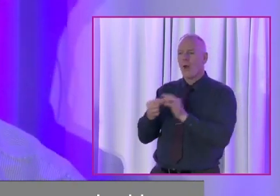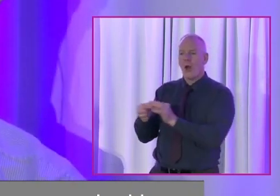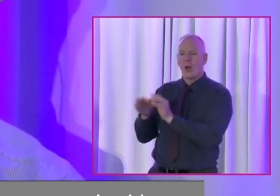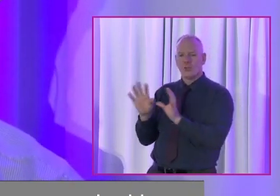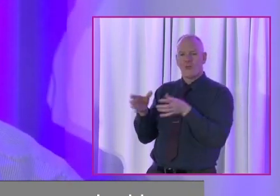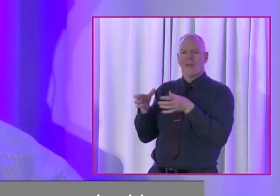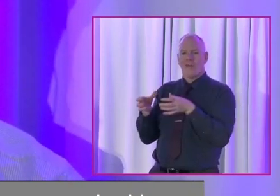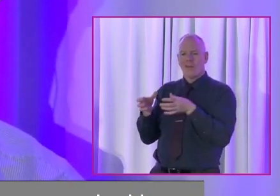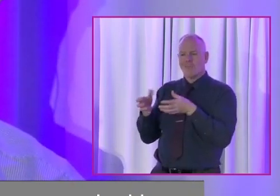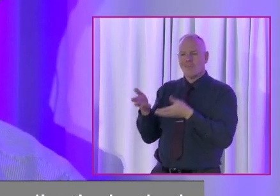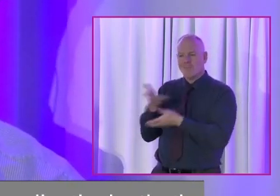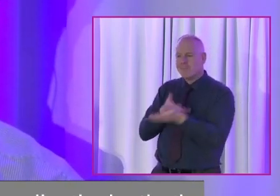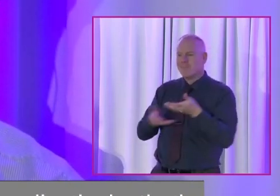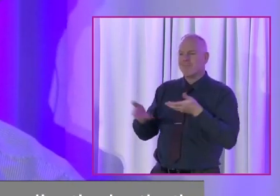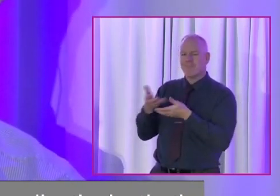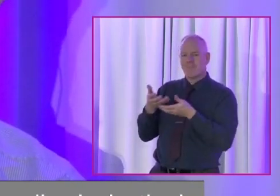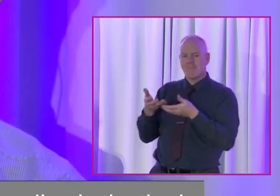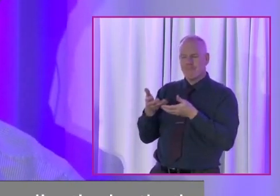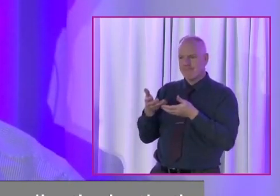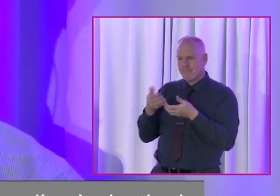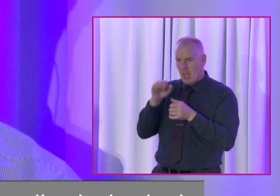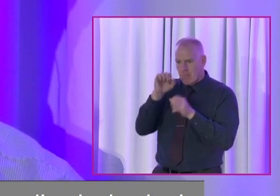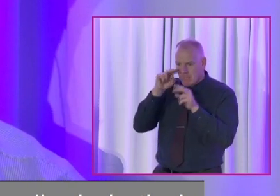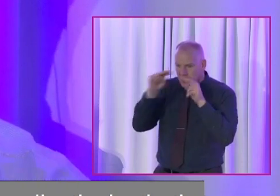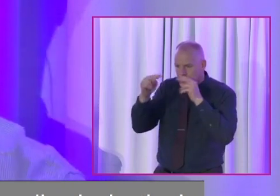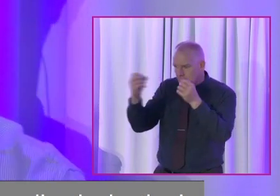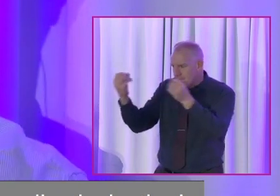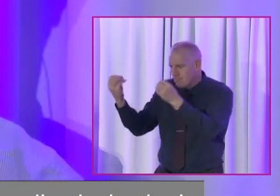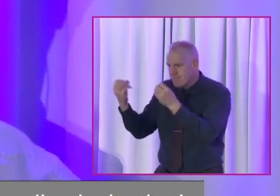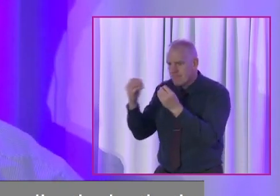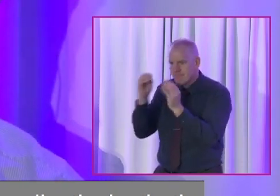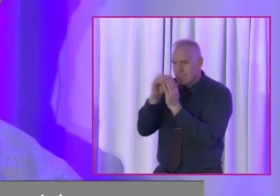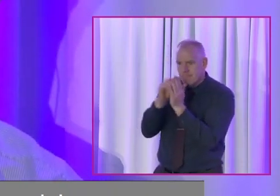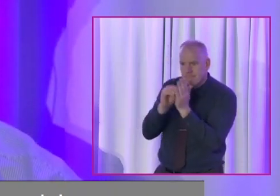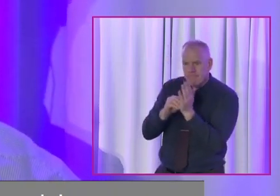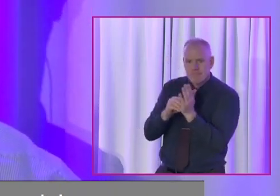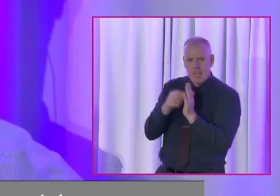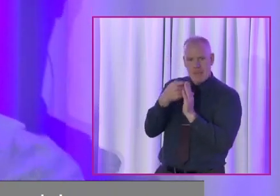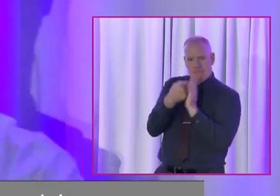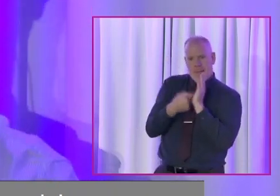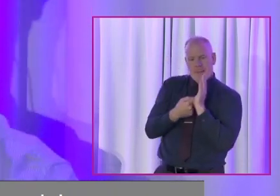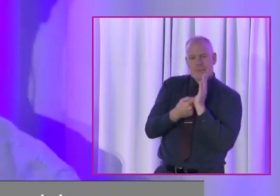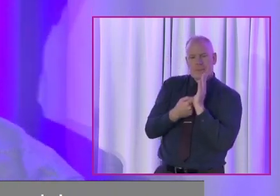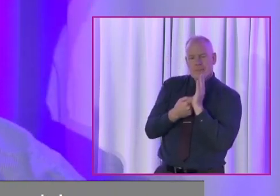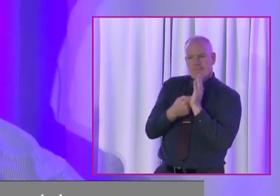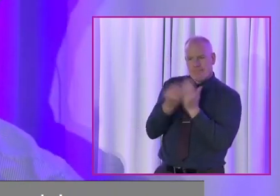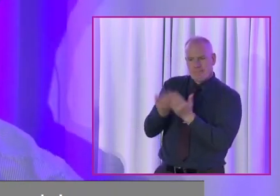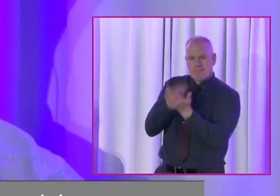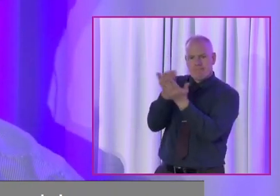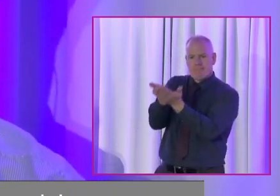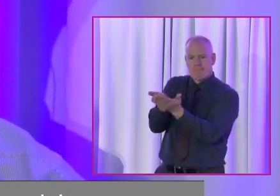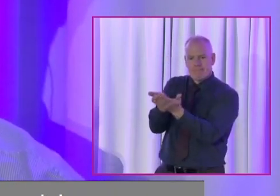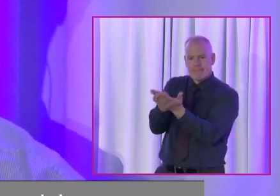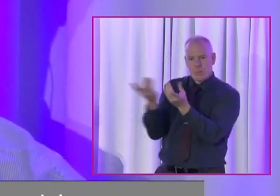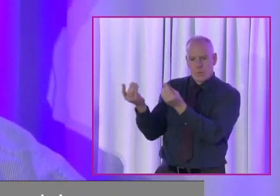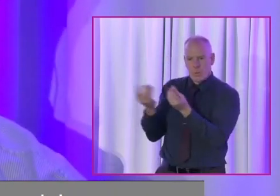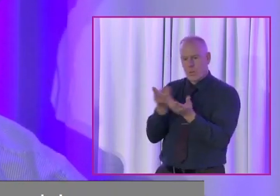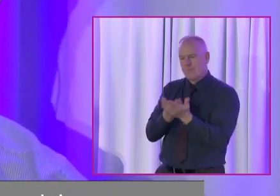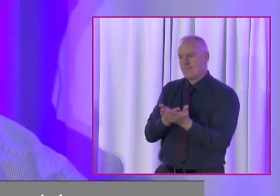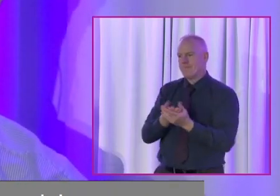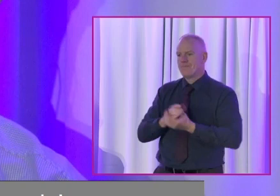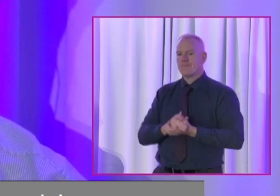stuff. We collectively gather people's perspectives. We push them together in a policy position paper and put that forward. And that's how we do things.